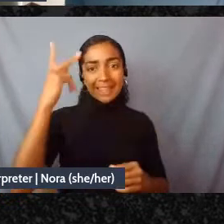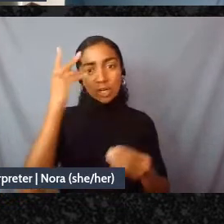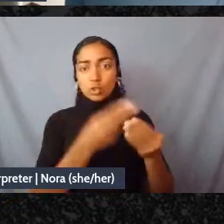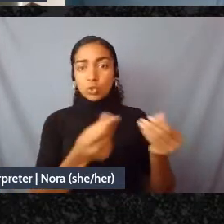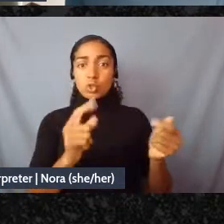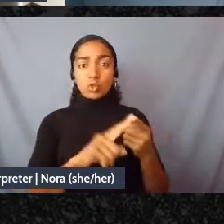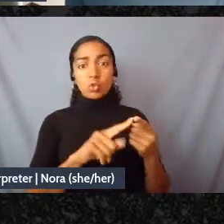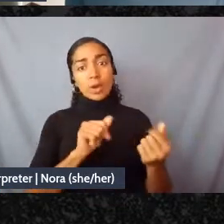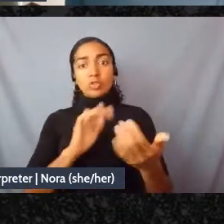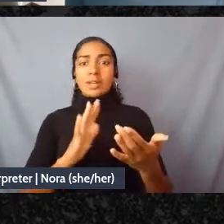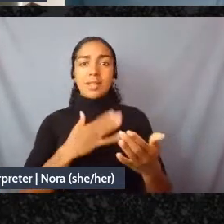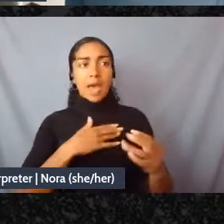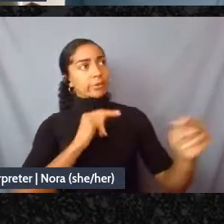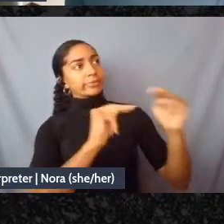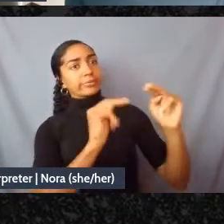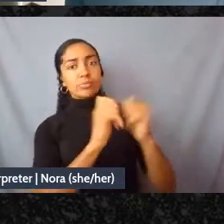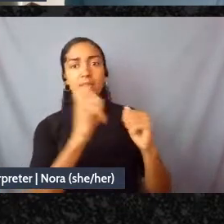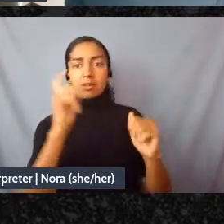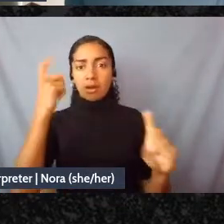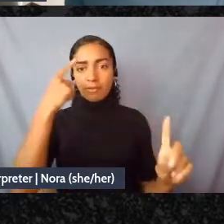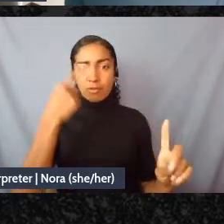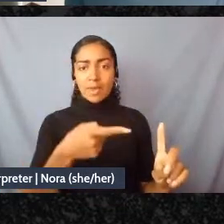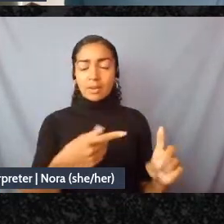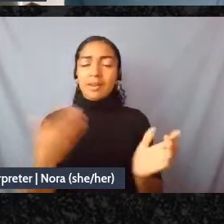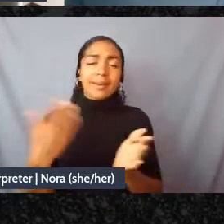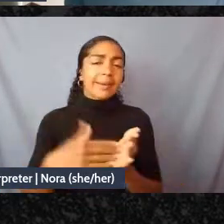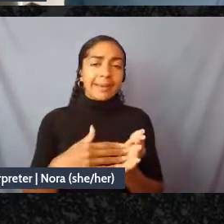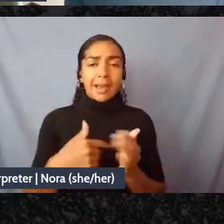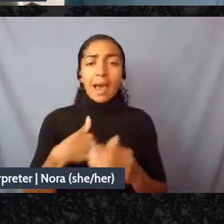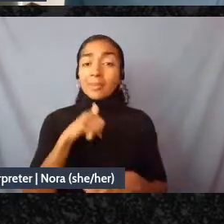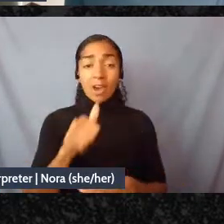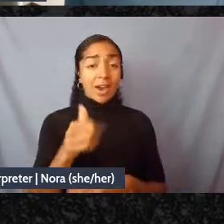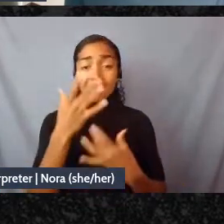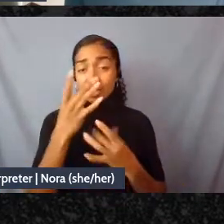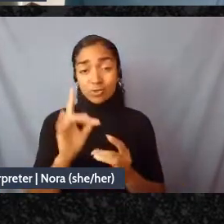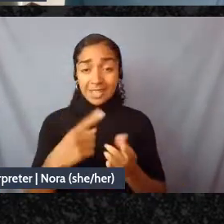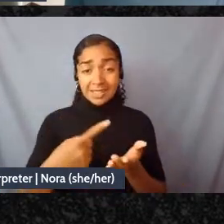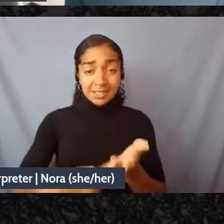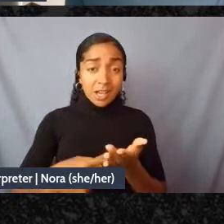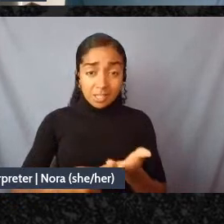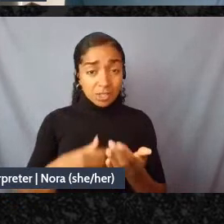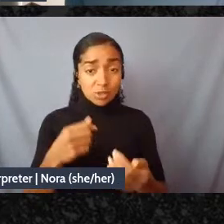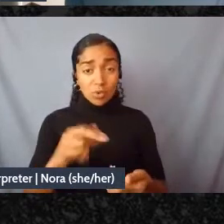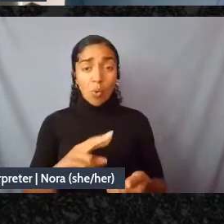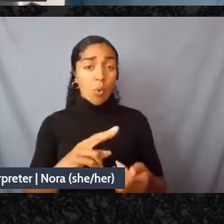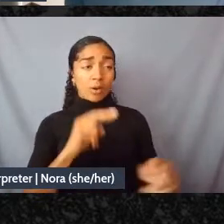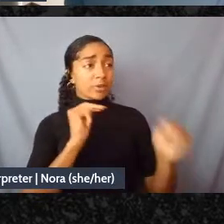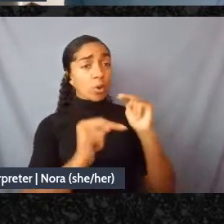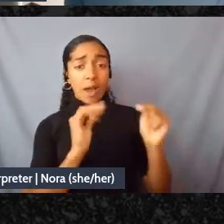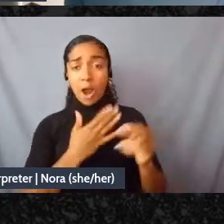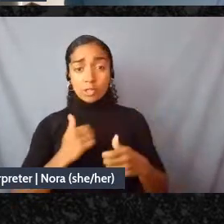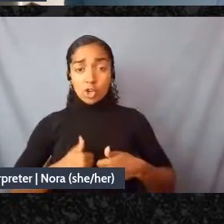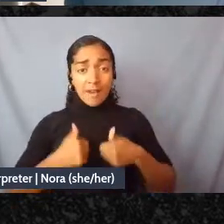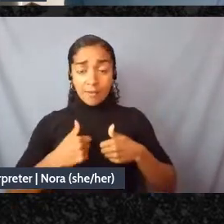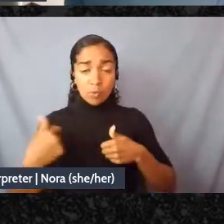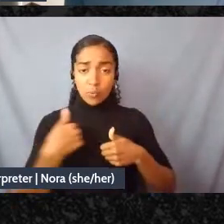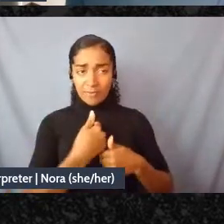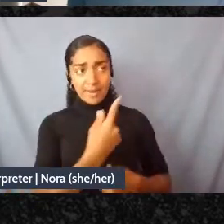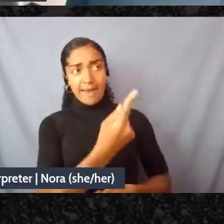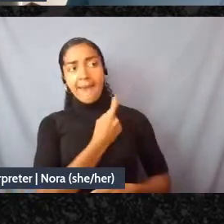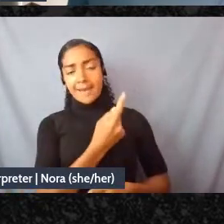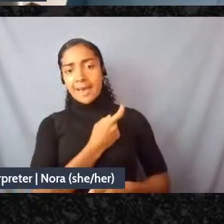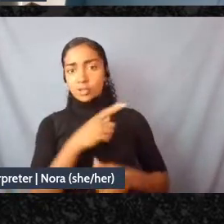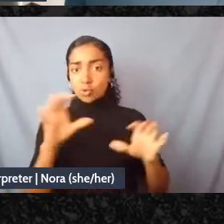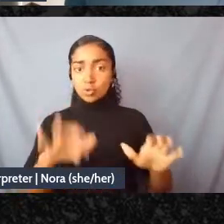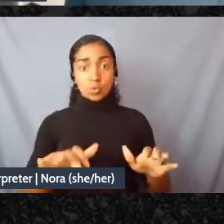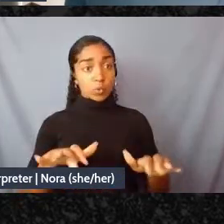negotiations with the state and again I'm not interested in discussions where we're negotiating our survival because we've been asked to do that since day